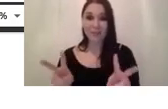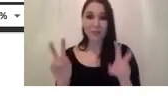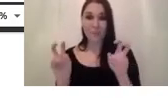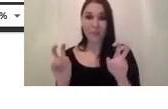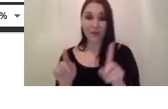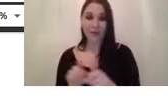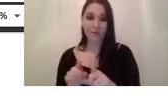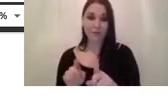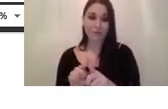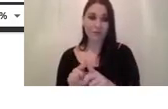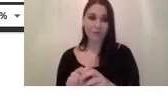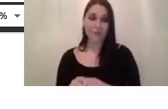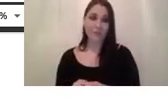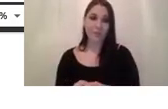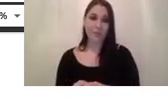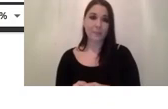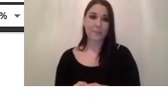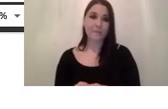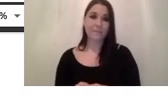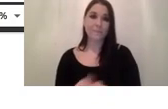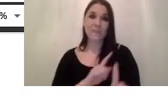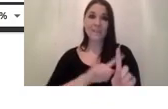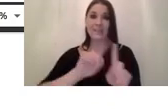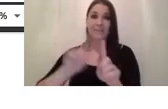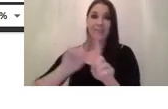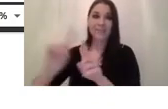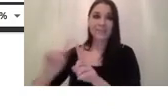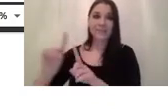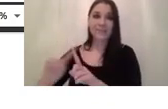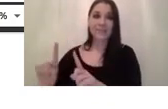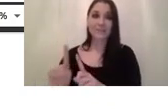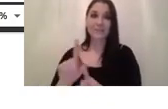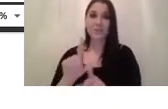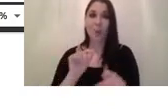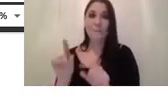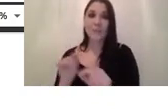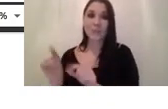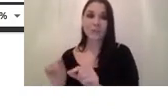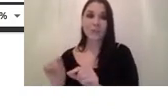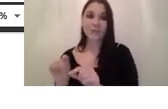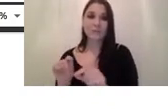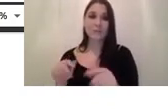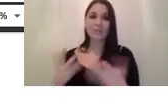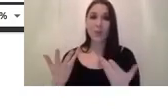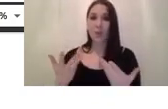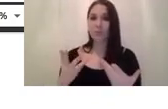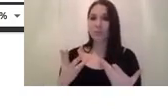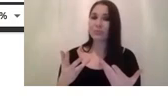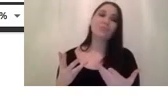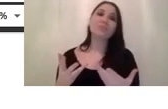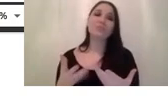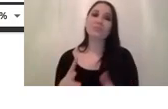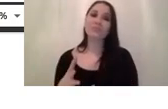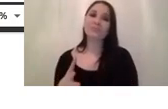different options and um you don't necessarily find the right one for your application